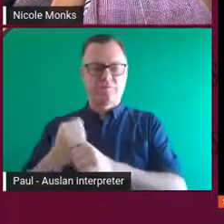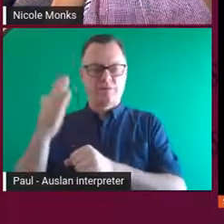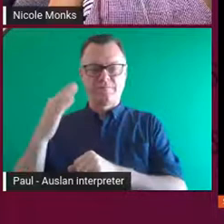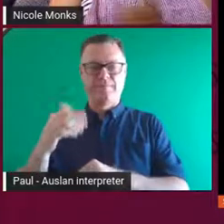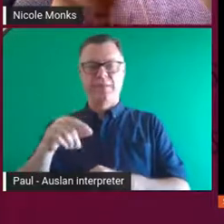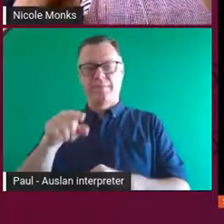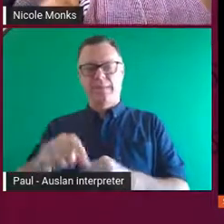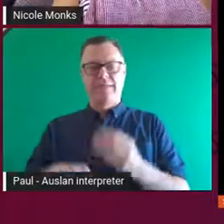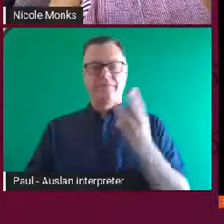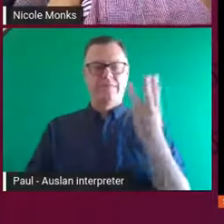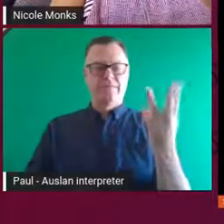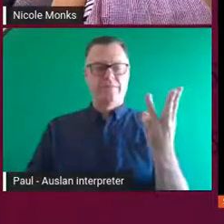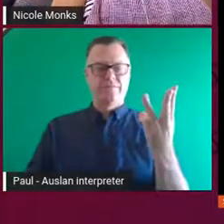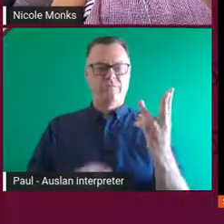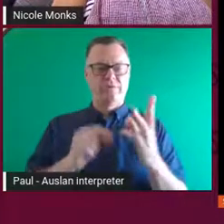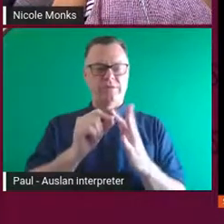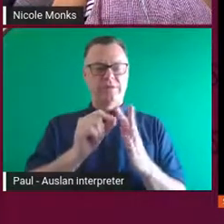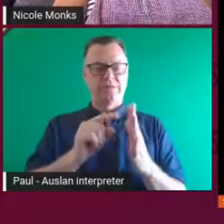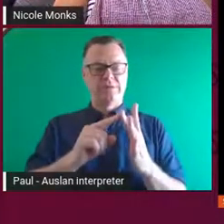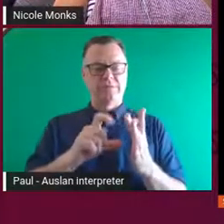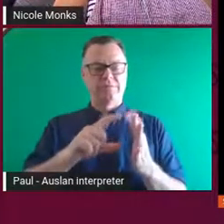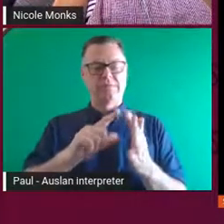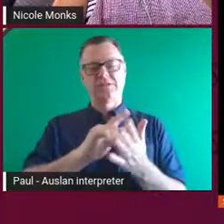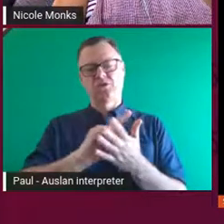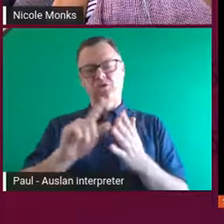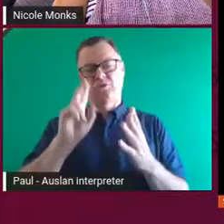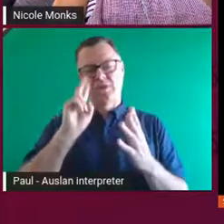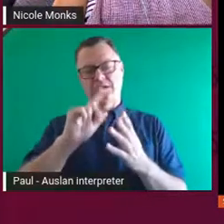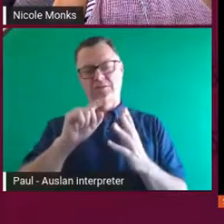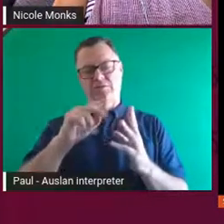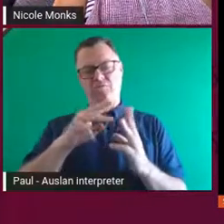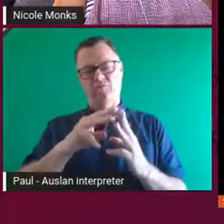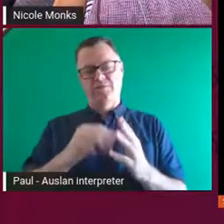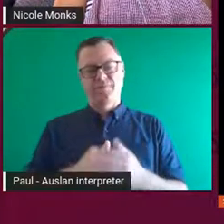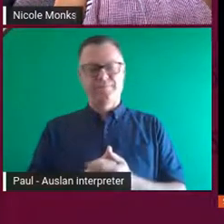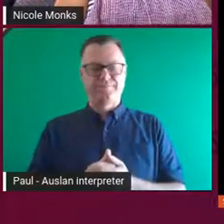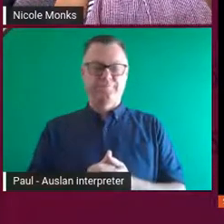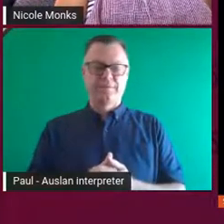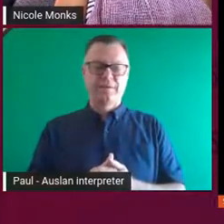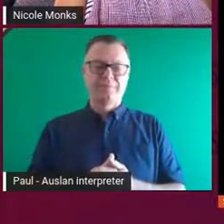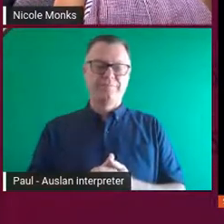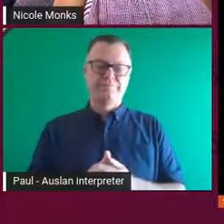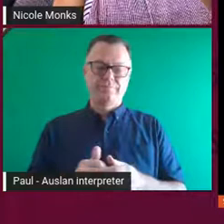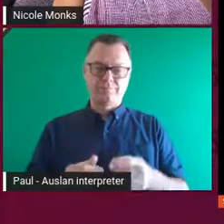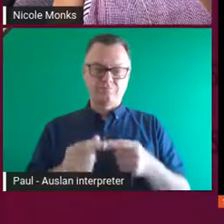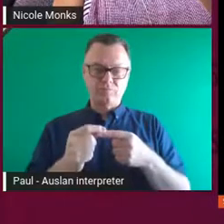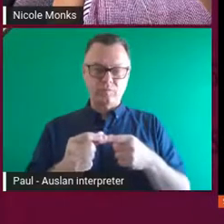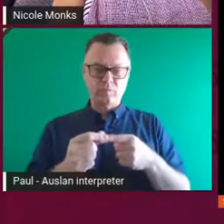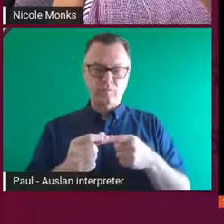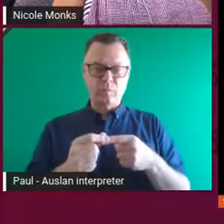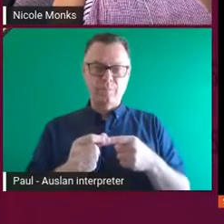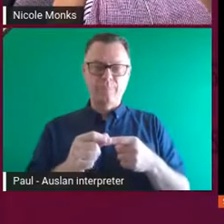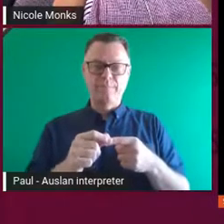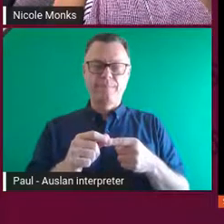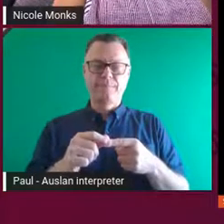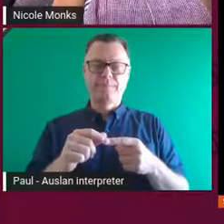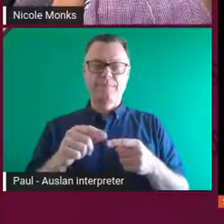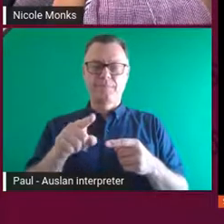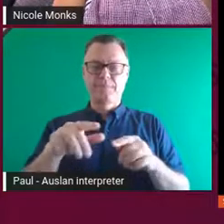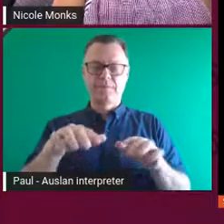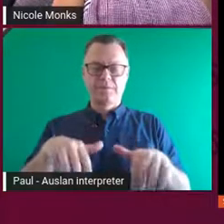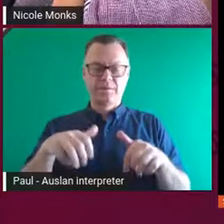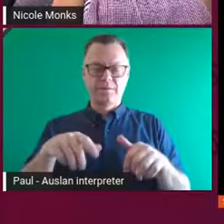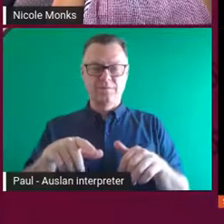which I think are further on in the slide, but we can get to that. But basically the first one started with the kangaroo, which was Wobbin,